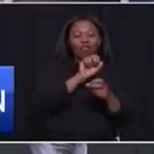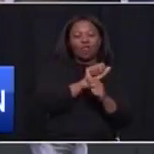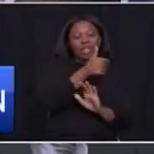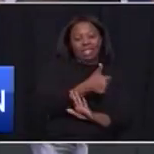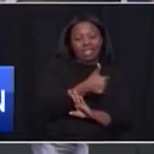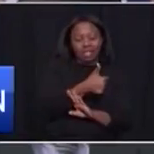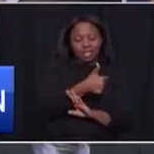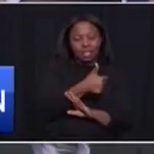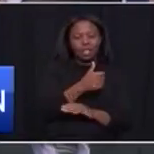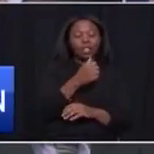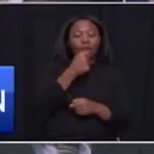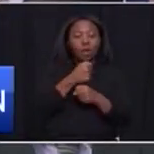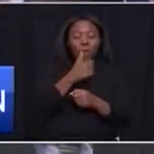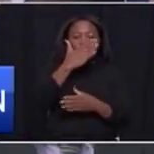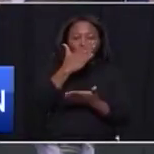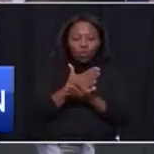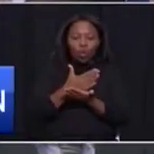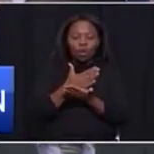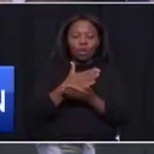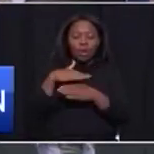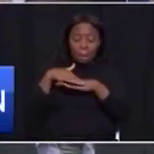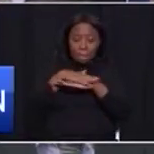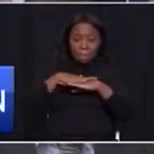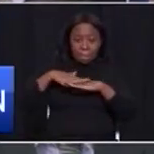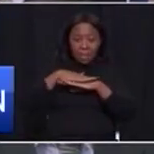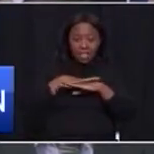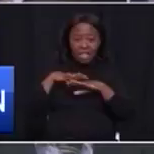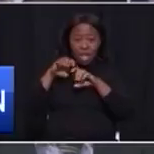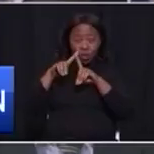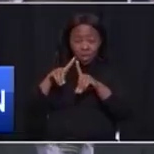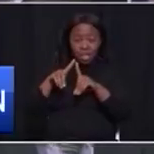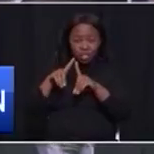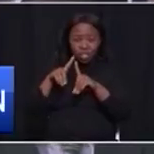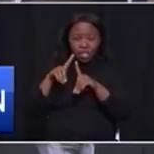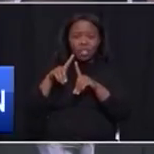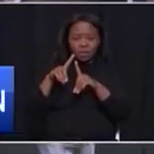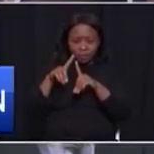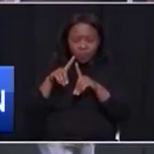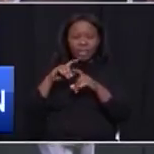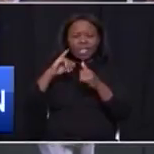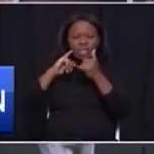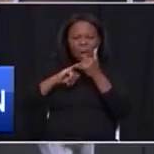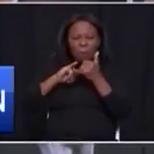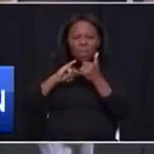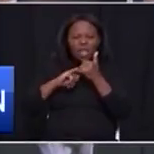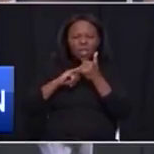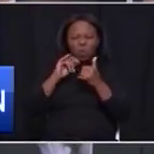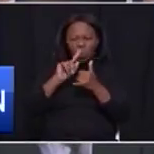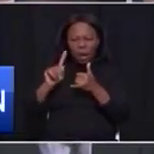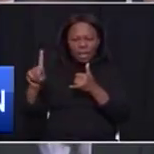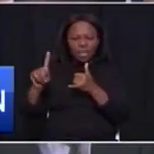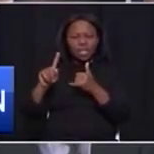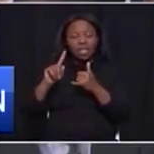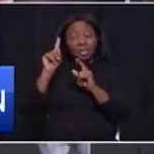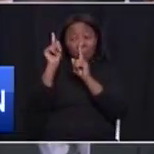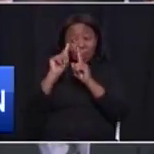And ensure that in basic education, the STEM subjects, the performance on STEM subjects, particularly in primary